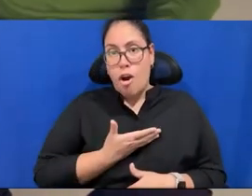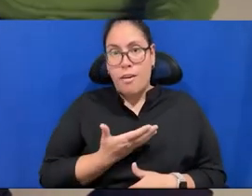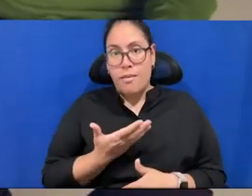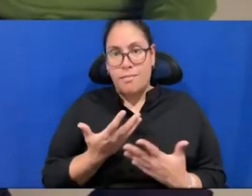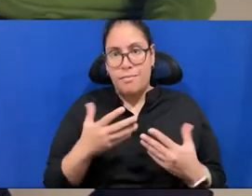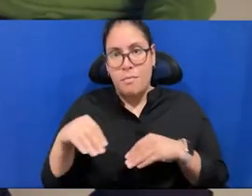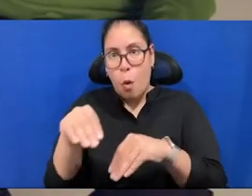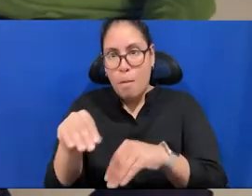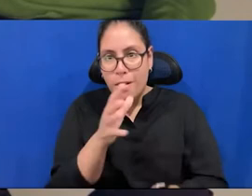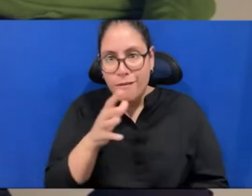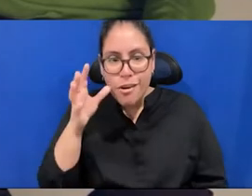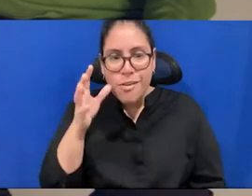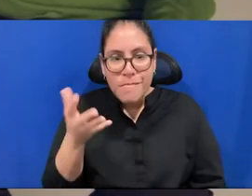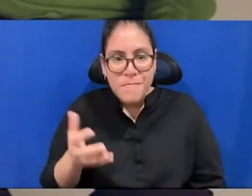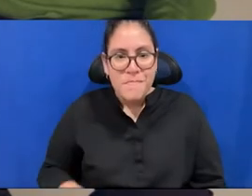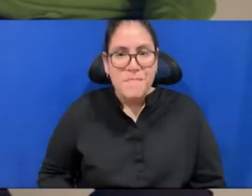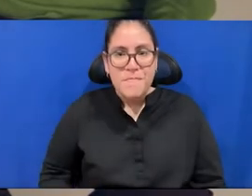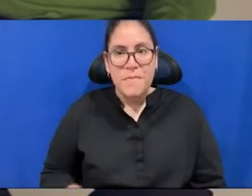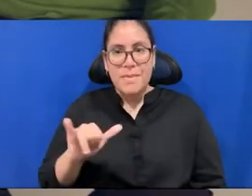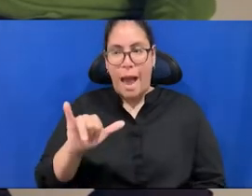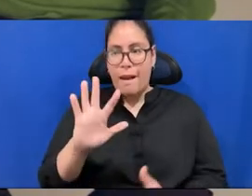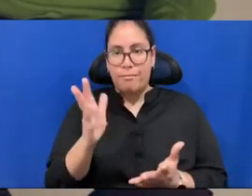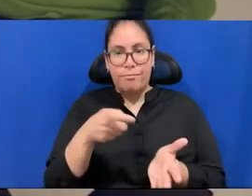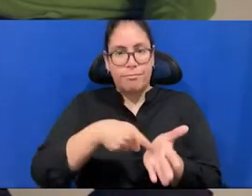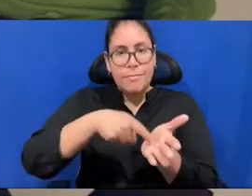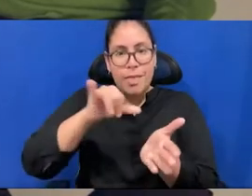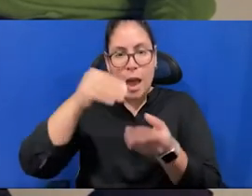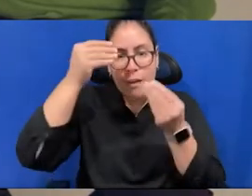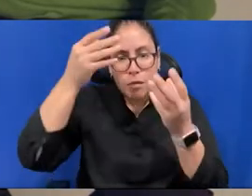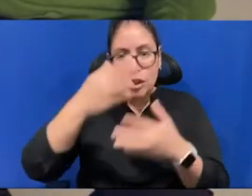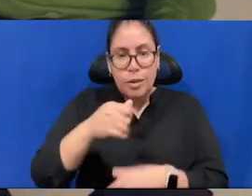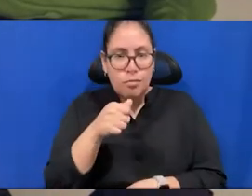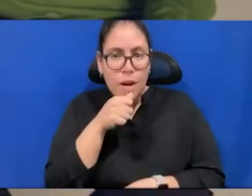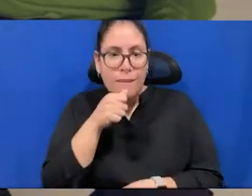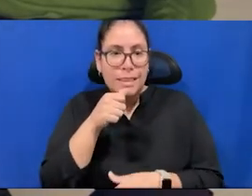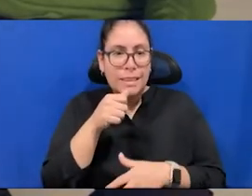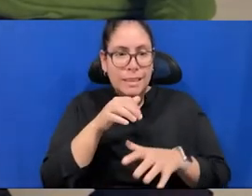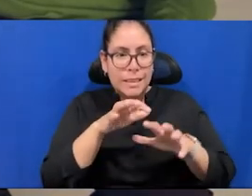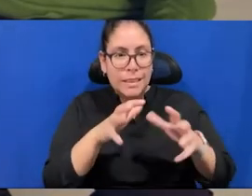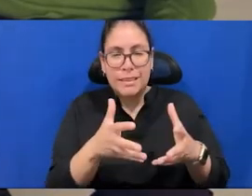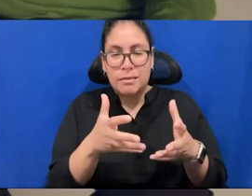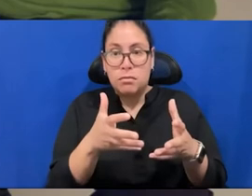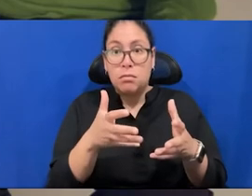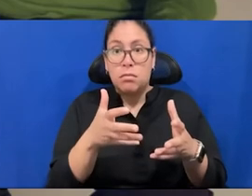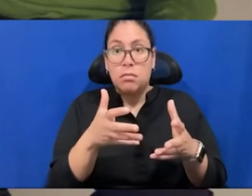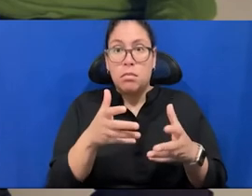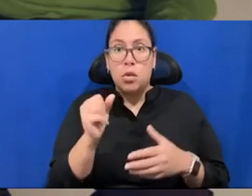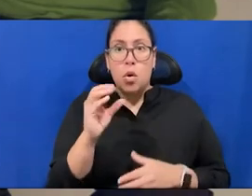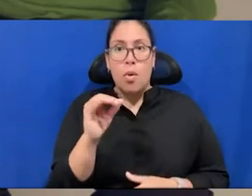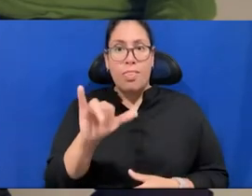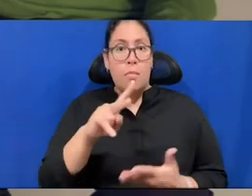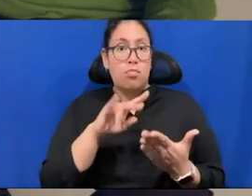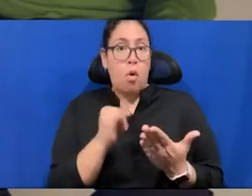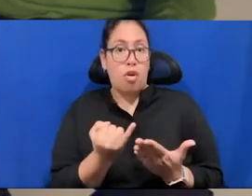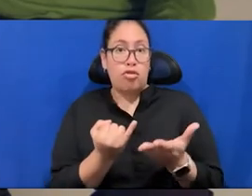data and information and privacy, this means to a certain extent, you know, are this project and in this case was